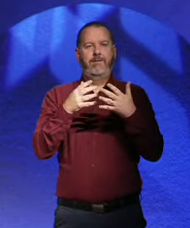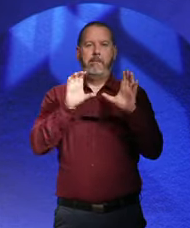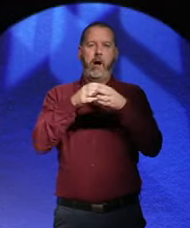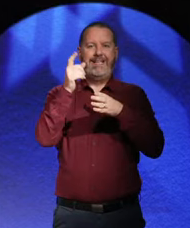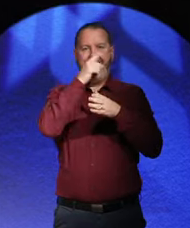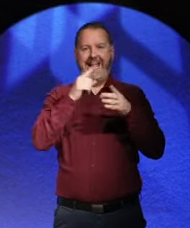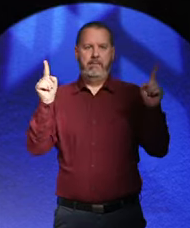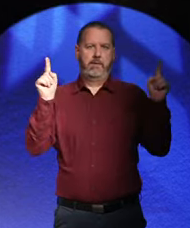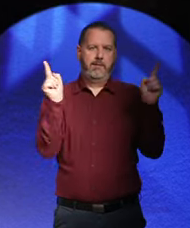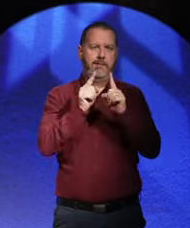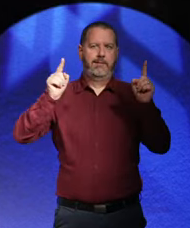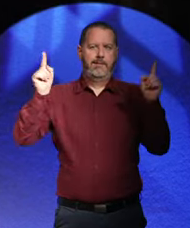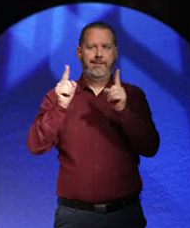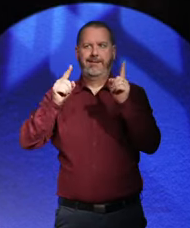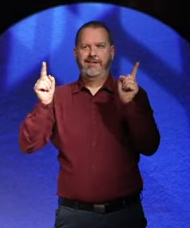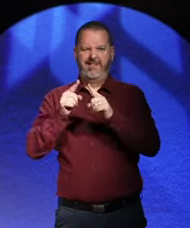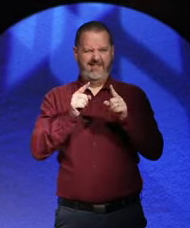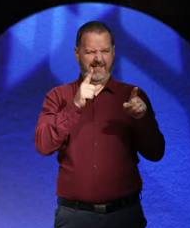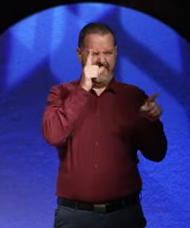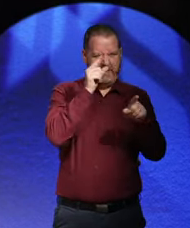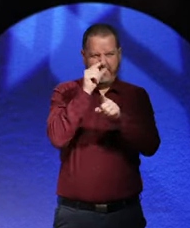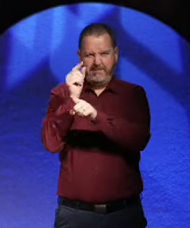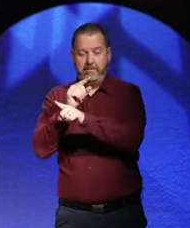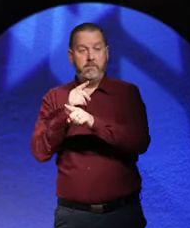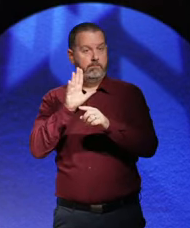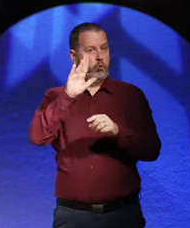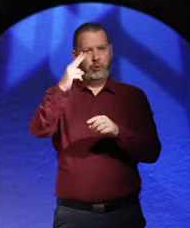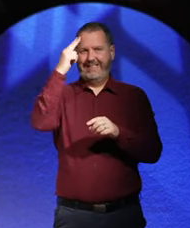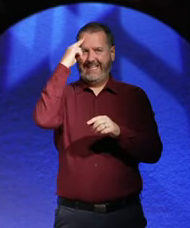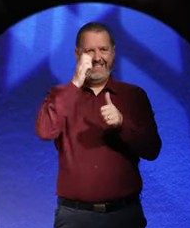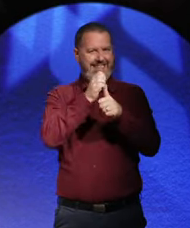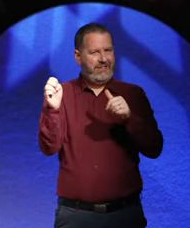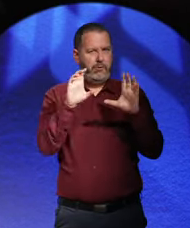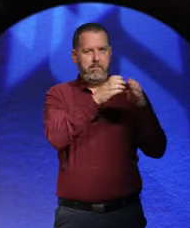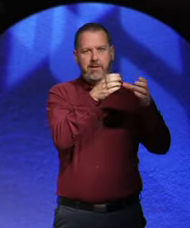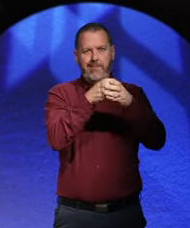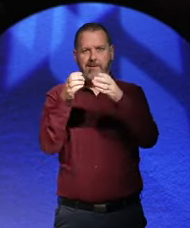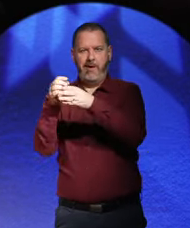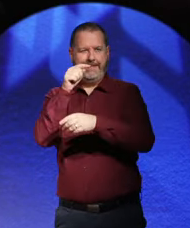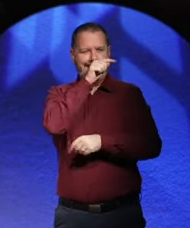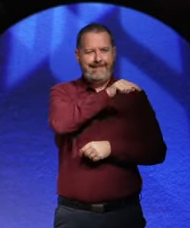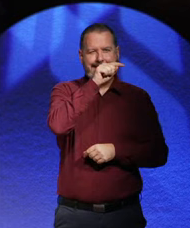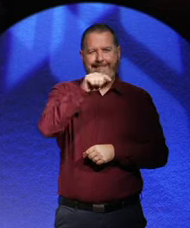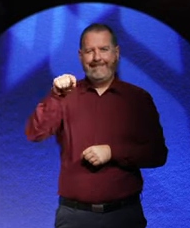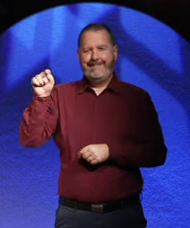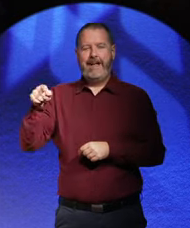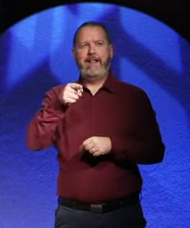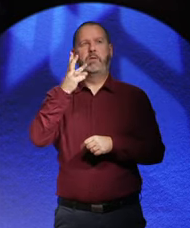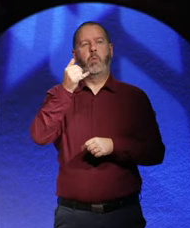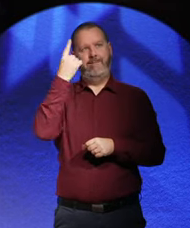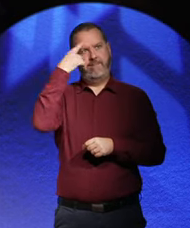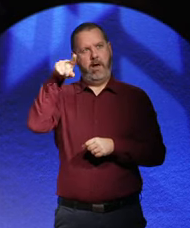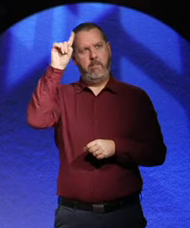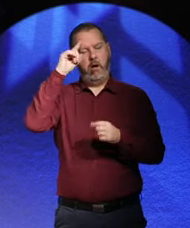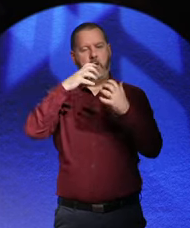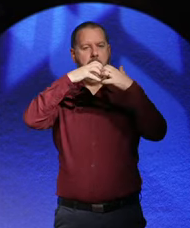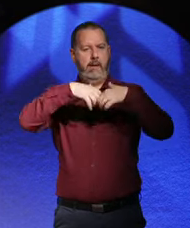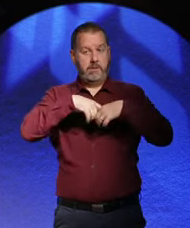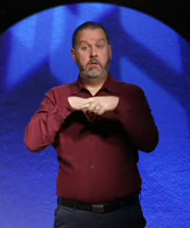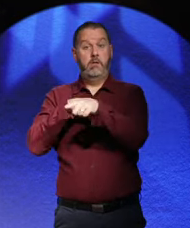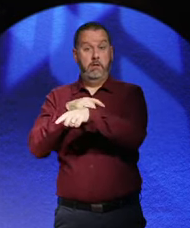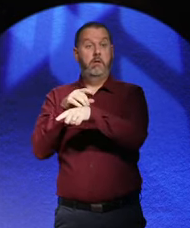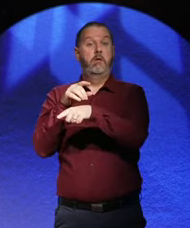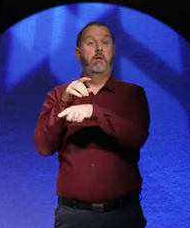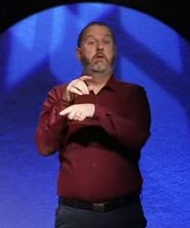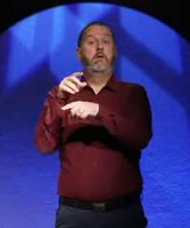because you've got to understand these parties to understand why it collapsed. That was the German Conservative Party.